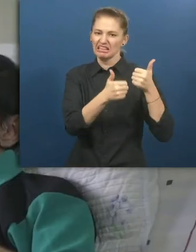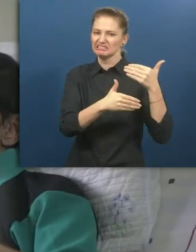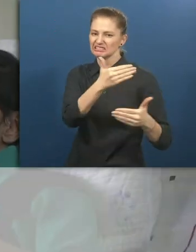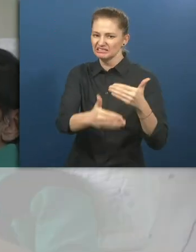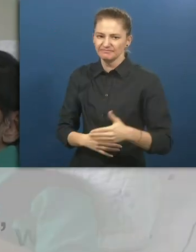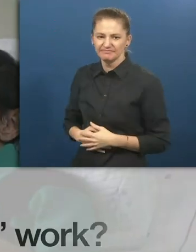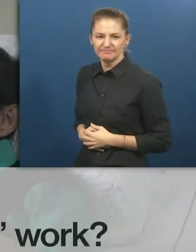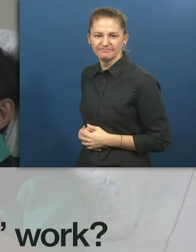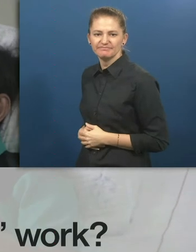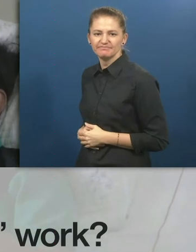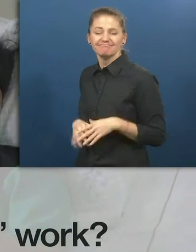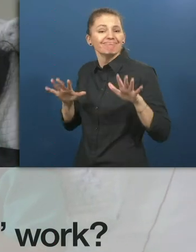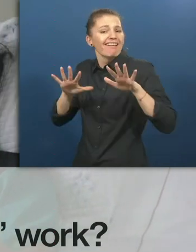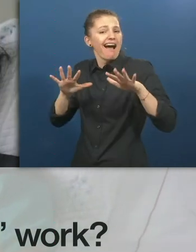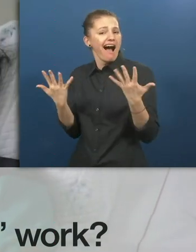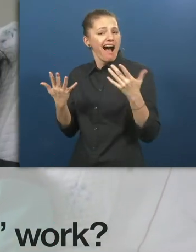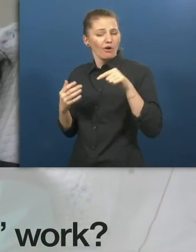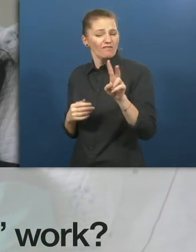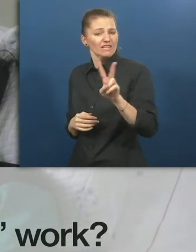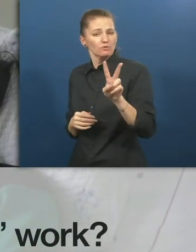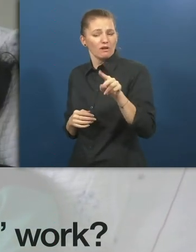How does virtual A-Han work?